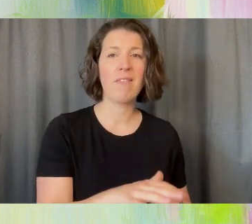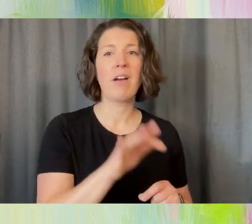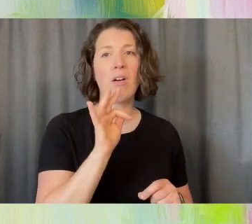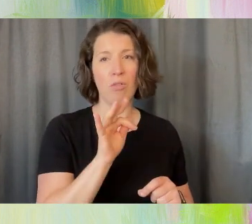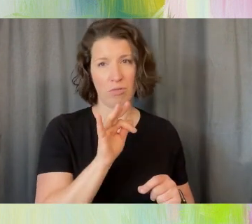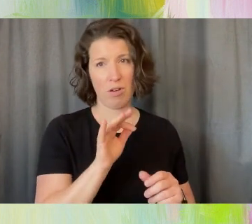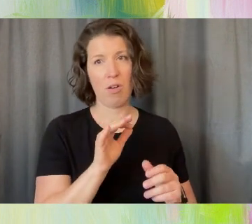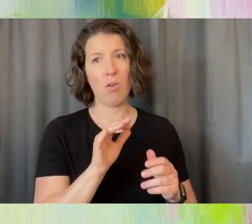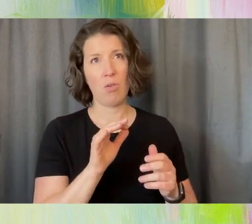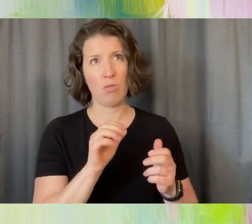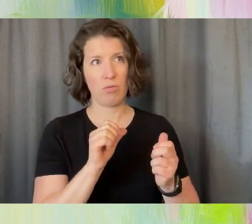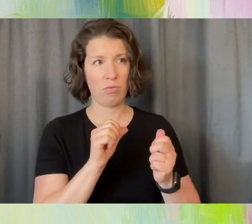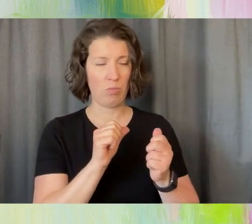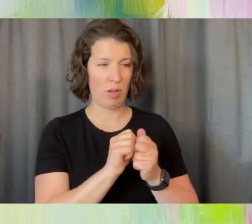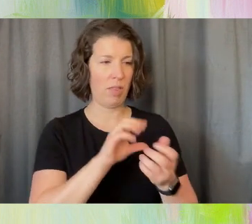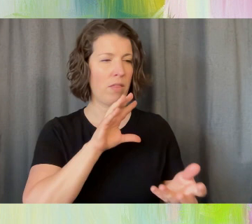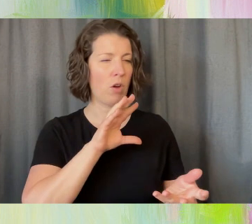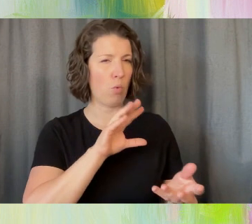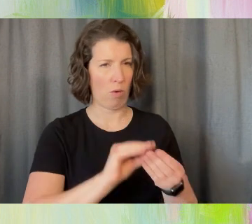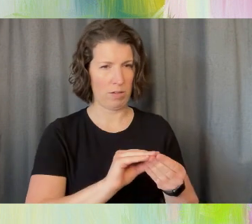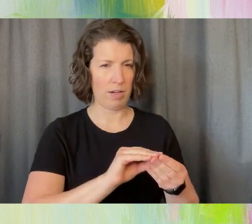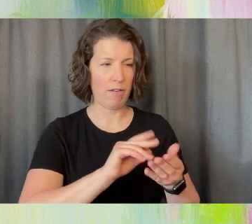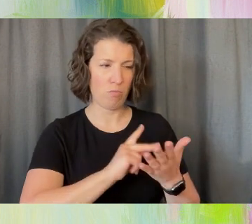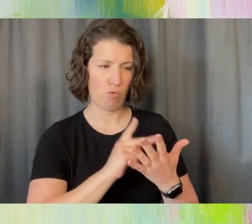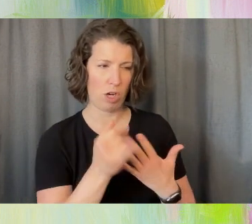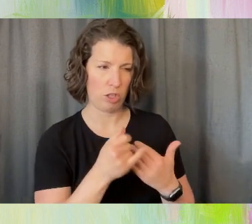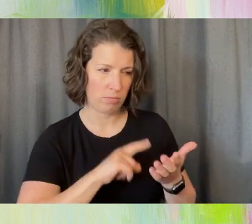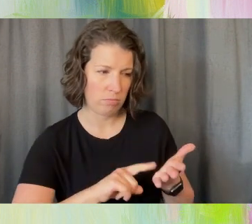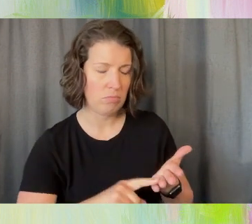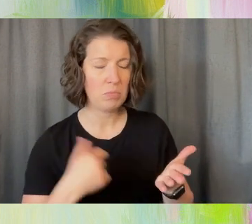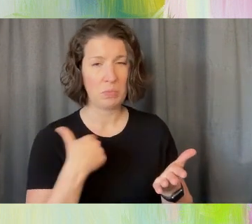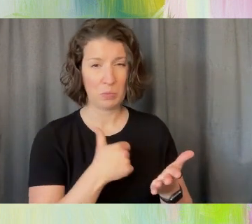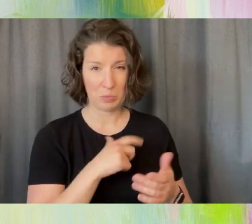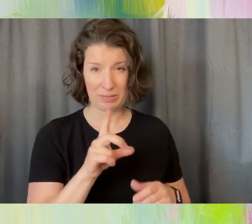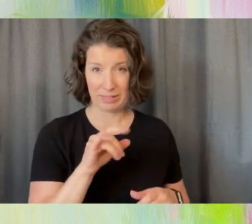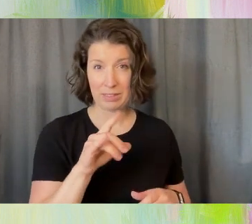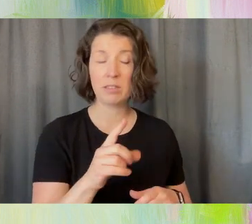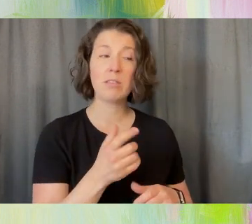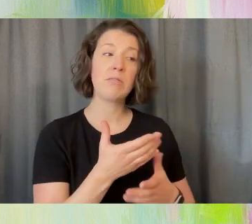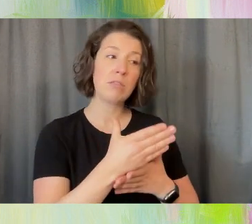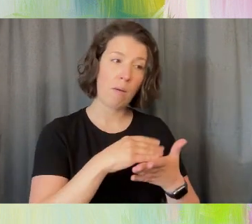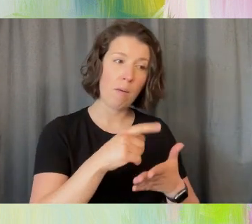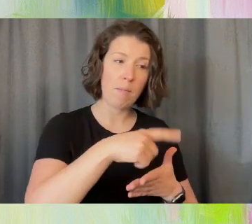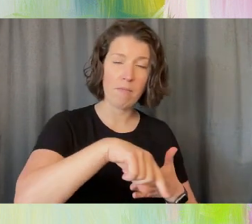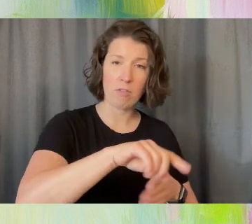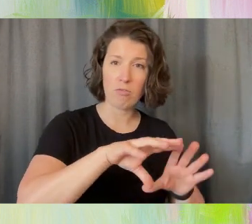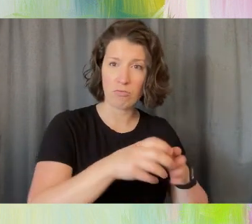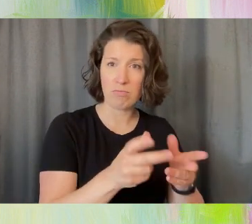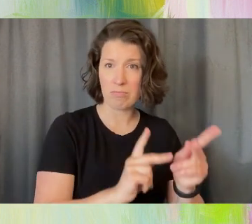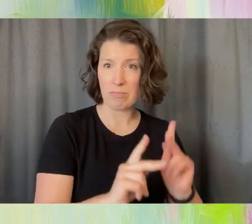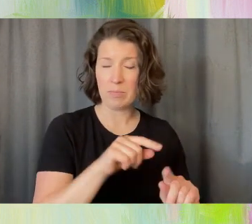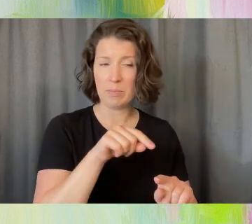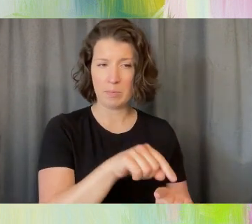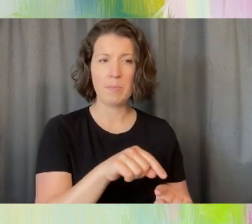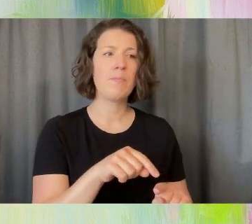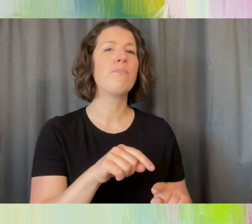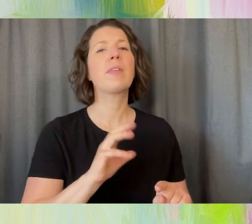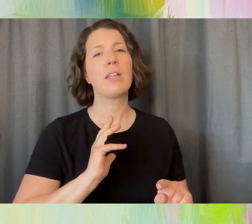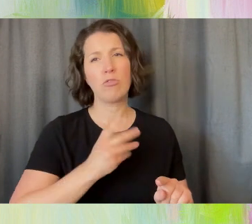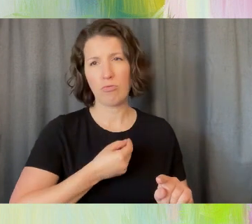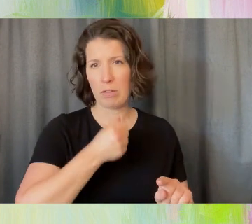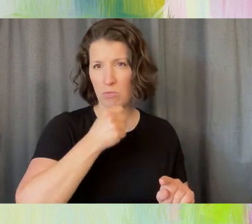quantitative project that we did that some of the populations and especially trans women could